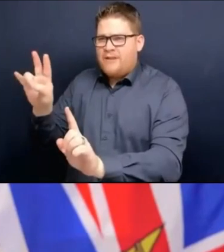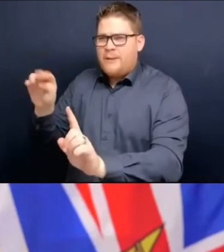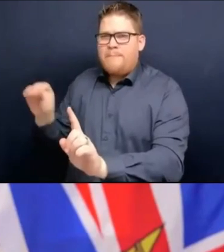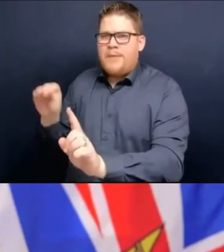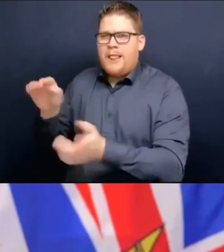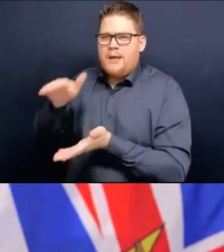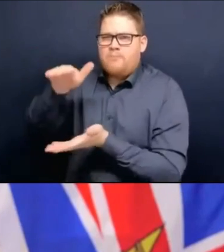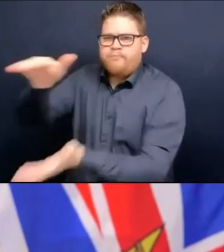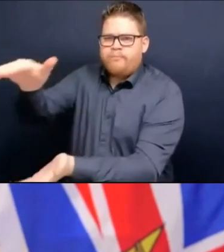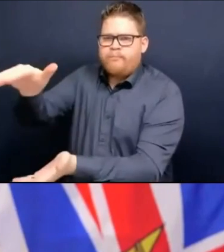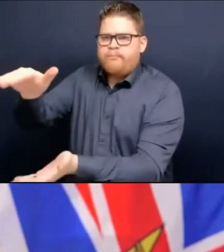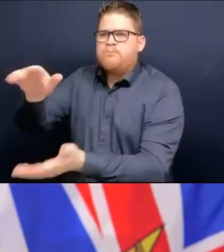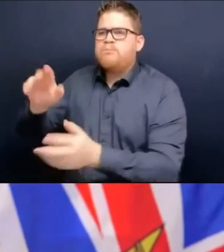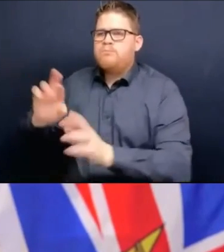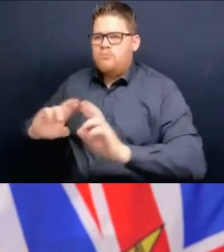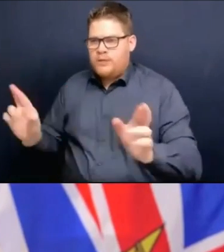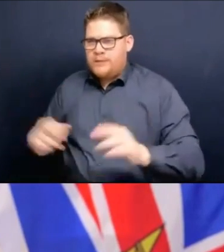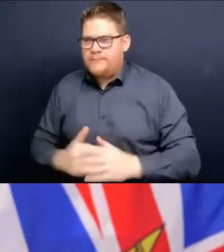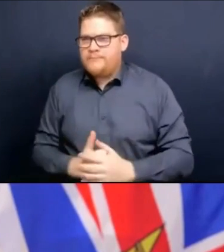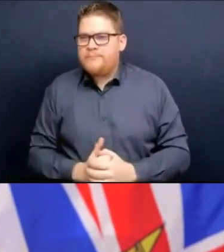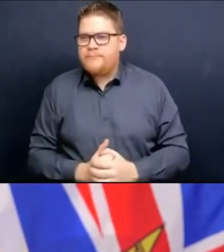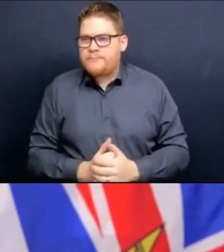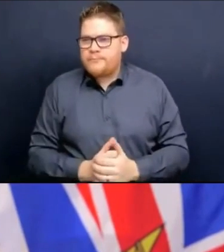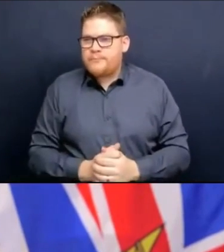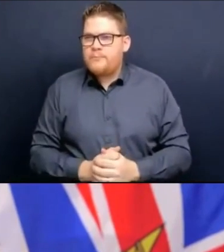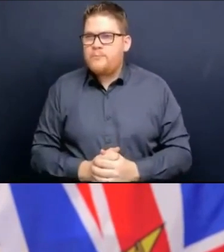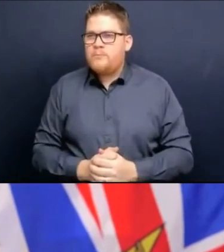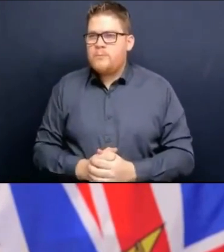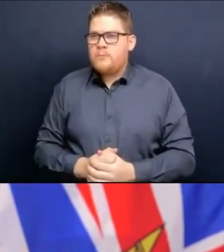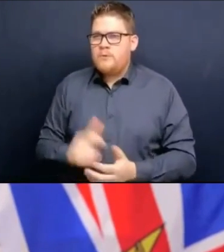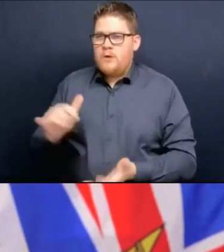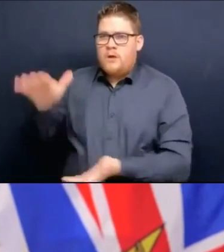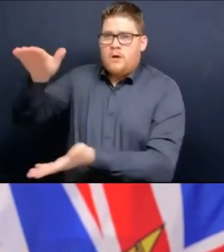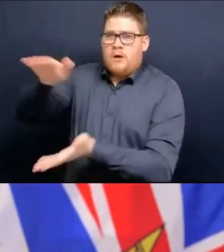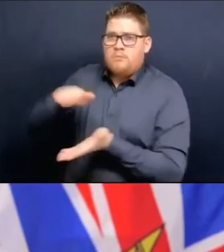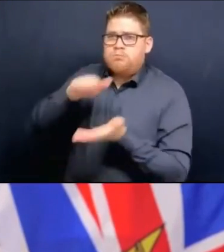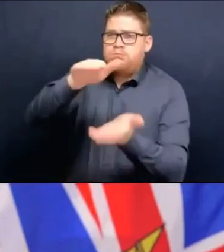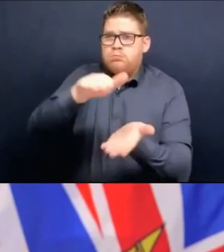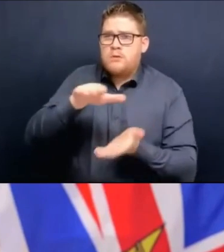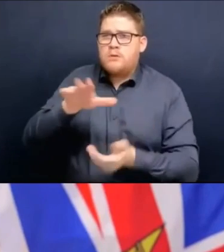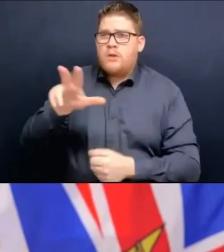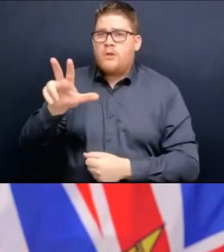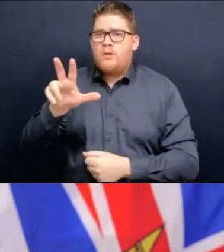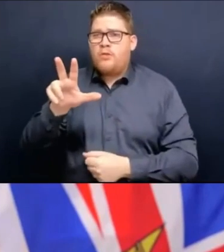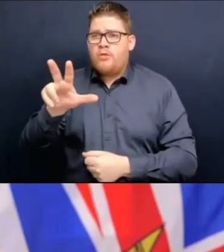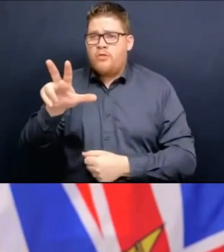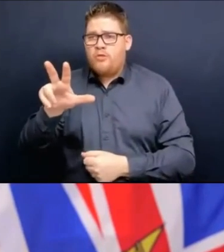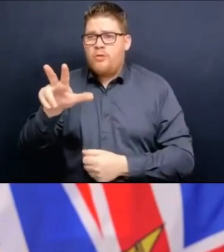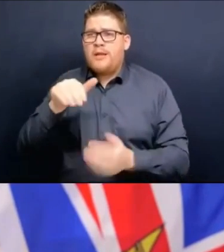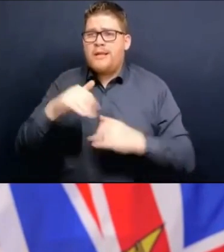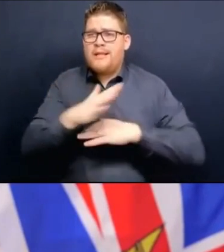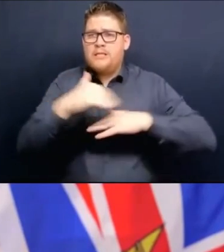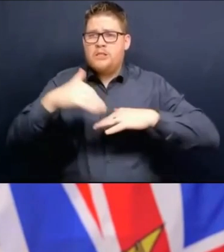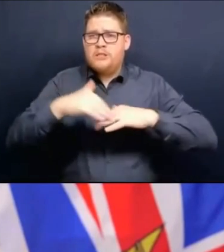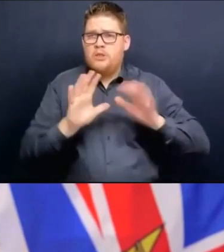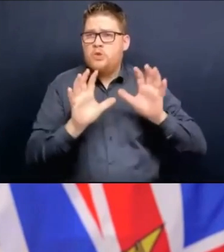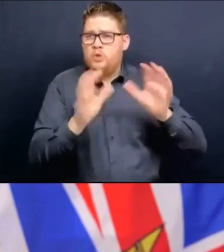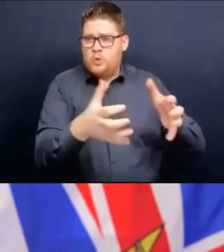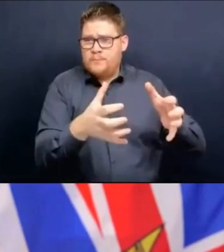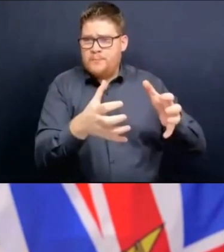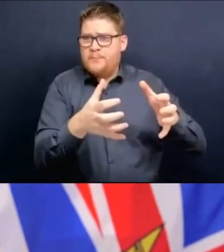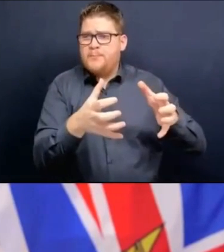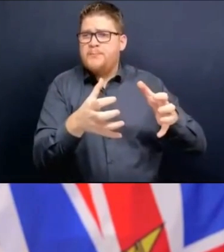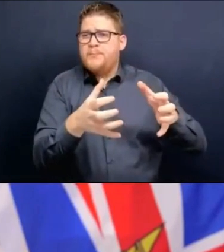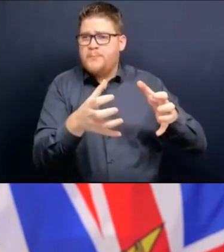,000 to support rural, remote, and indigenous communities. 300,000 for businesses and organizations. 3.8